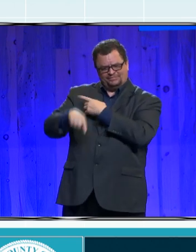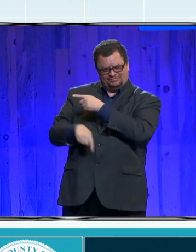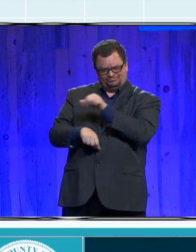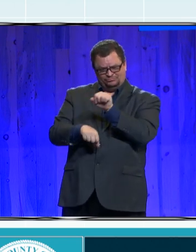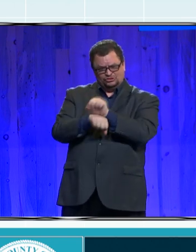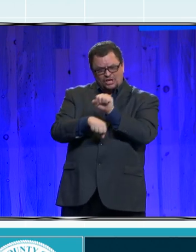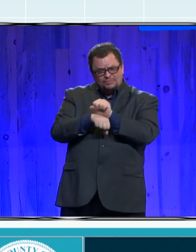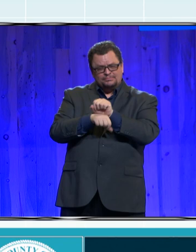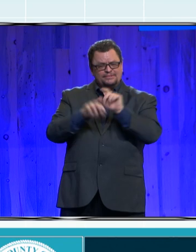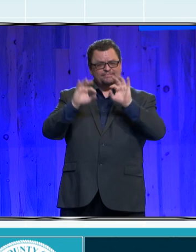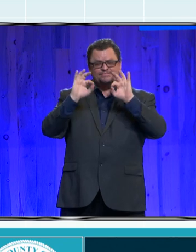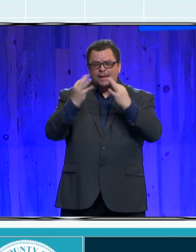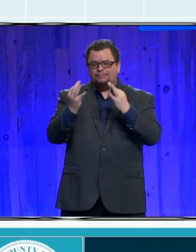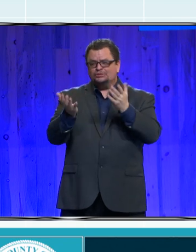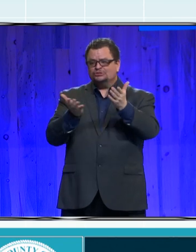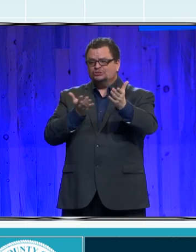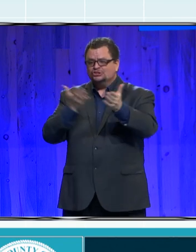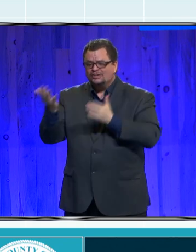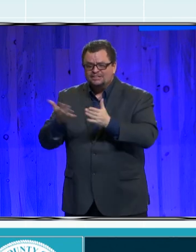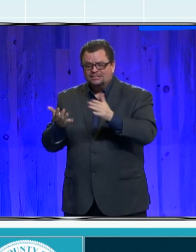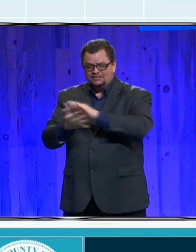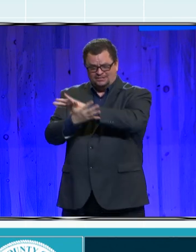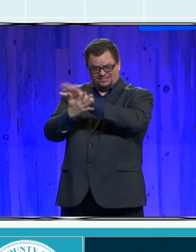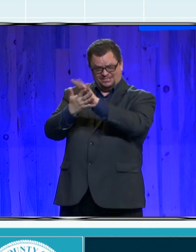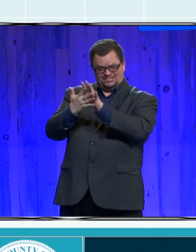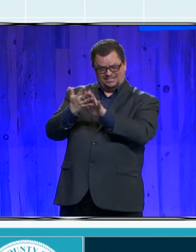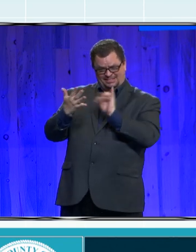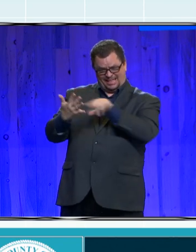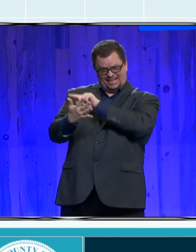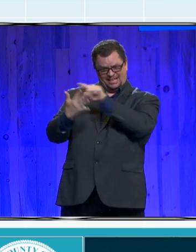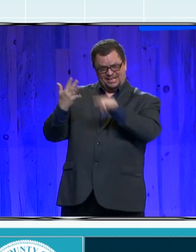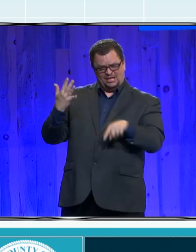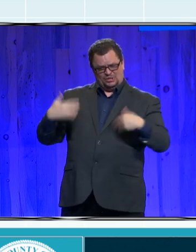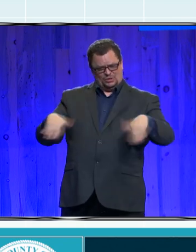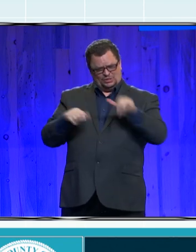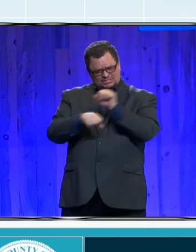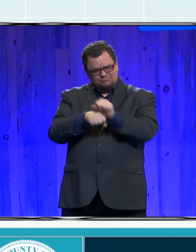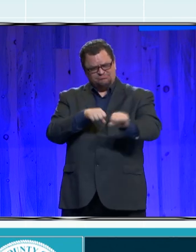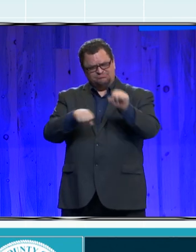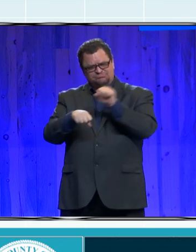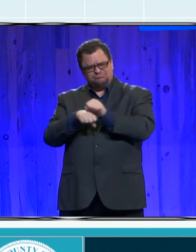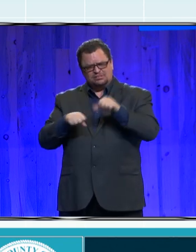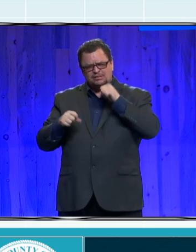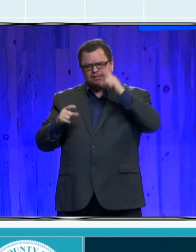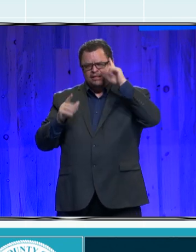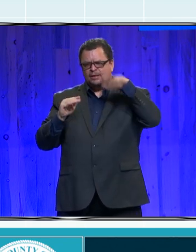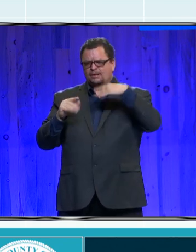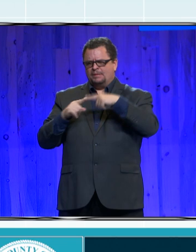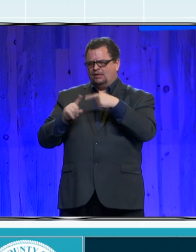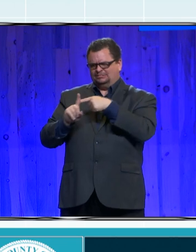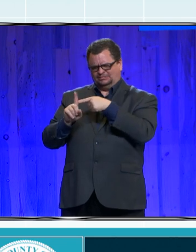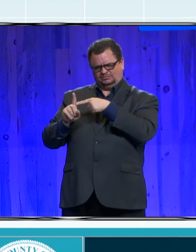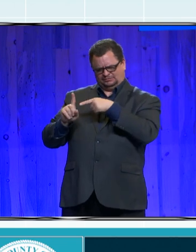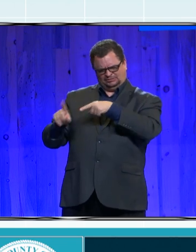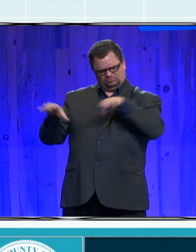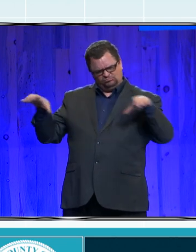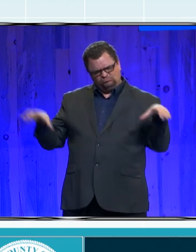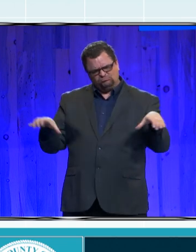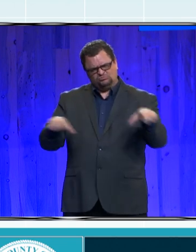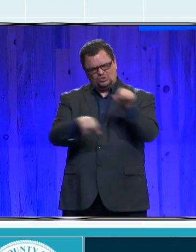we just don't think about every day that is going on behind the scenes, those unsung heroes. Let's give them all a round of applause.